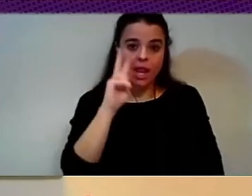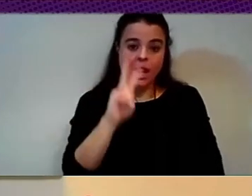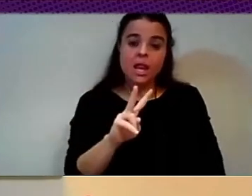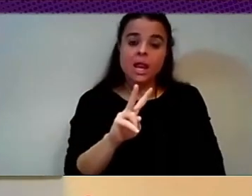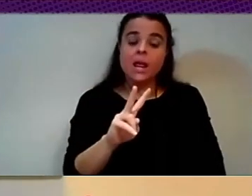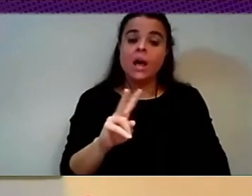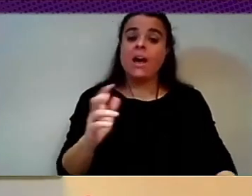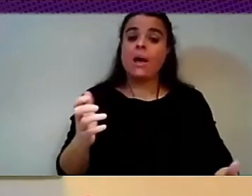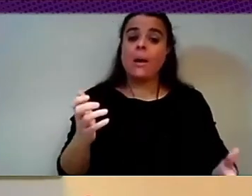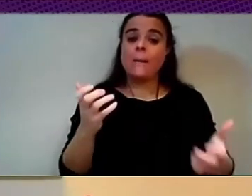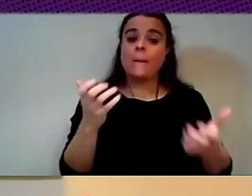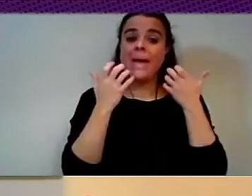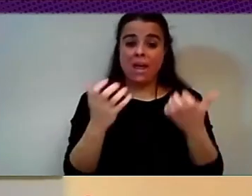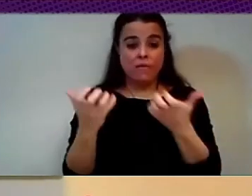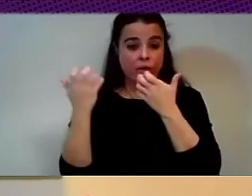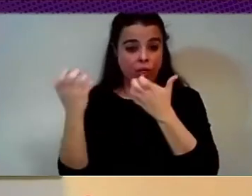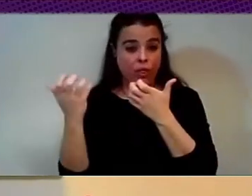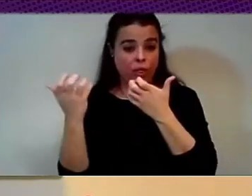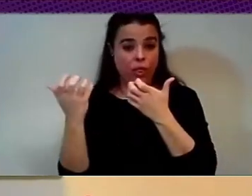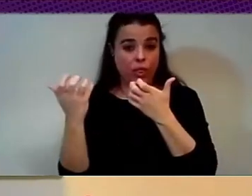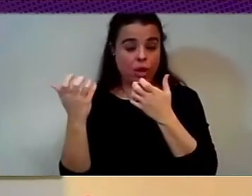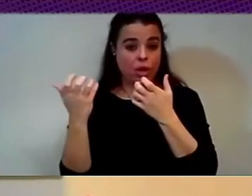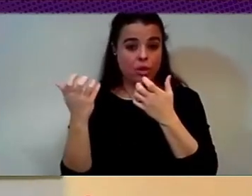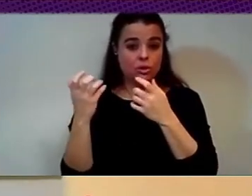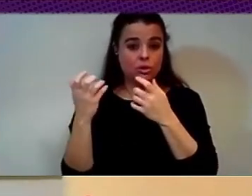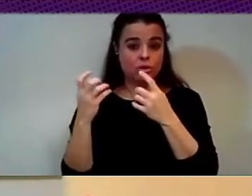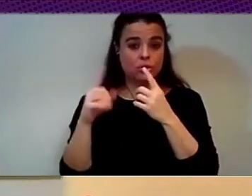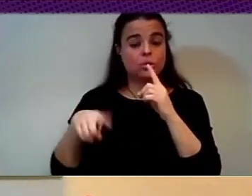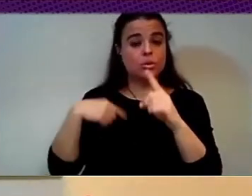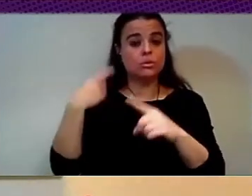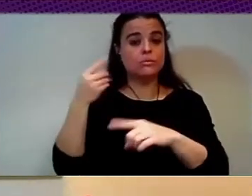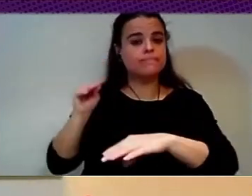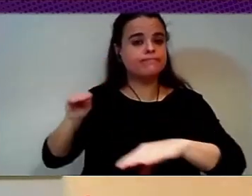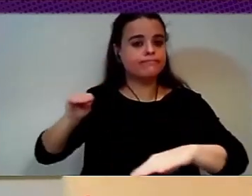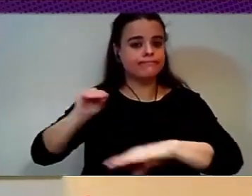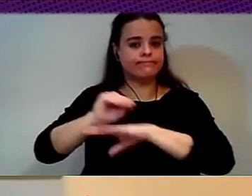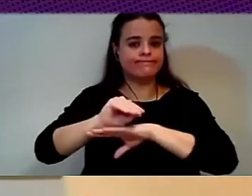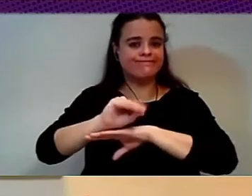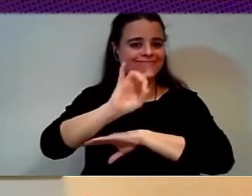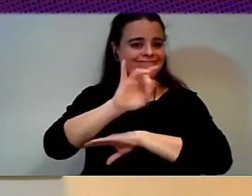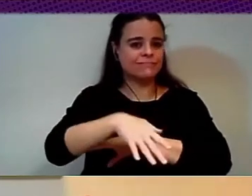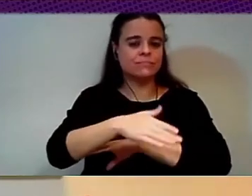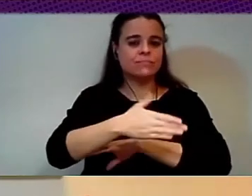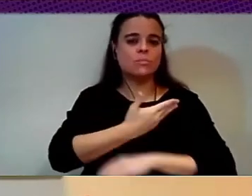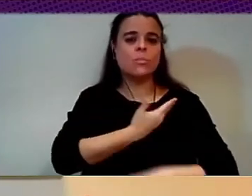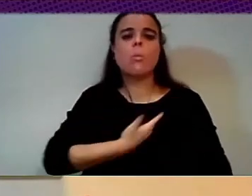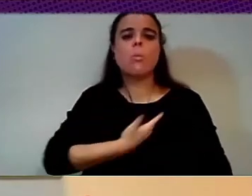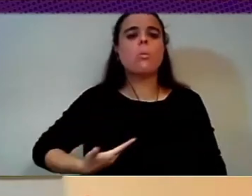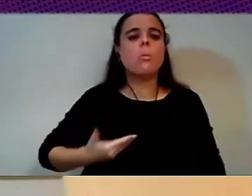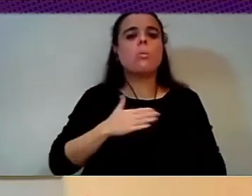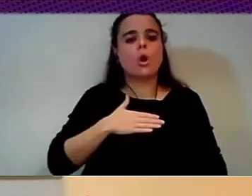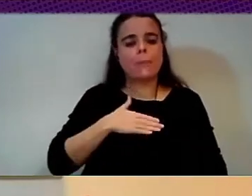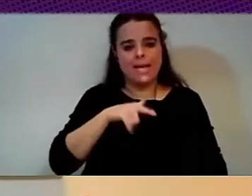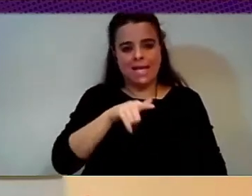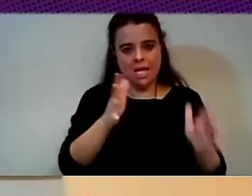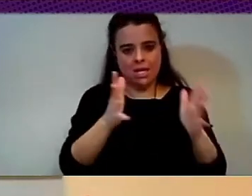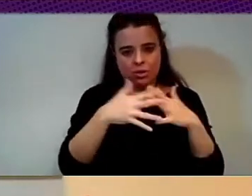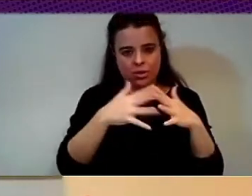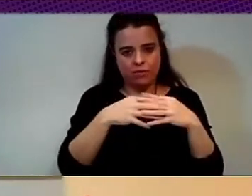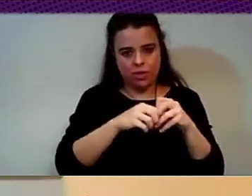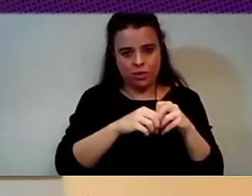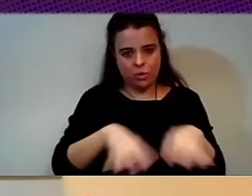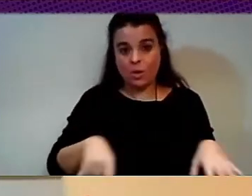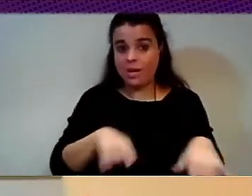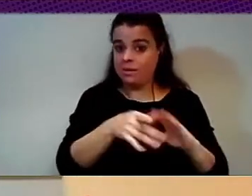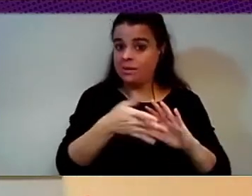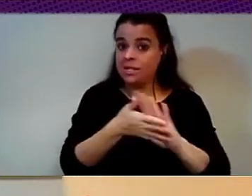this kind of infrastructure and the artificial intelligence. So we risk of having a big impact on the labor condition and